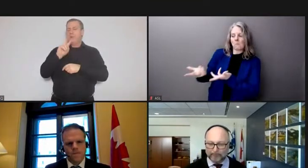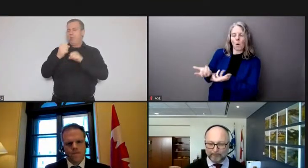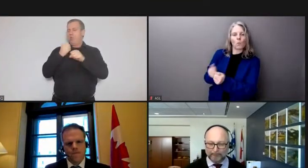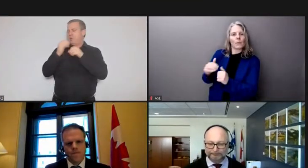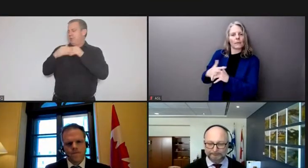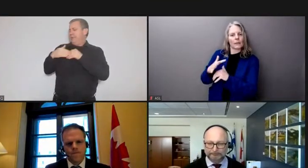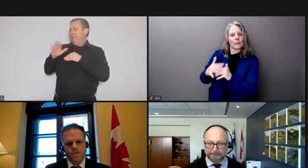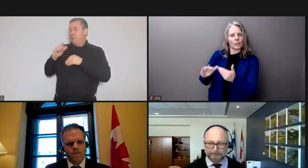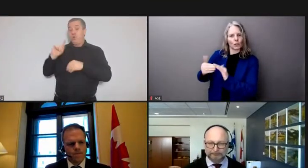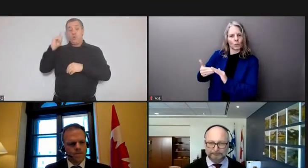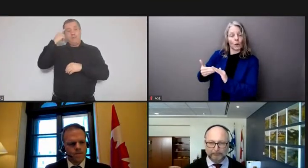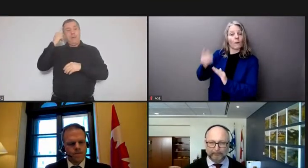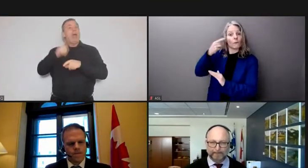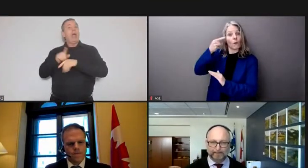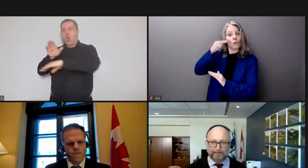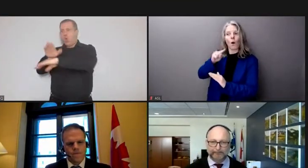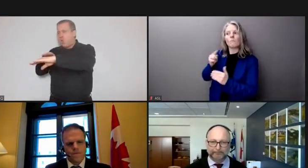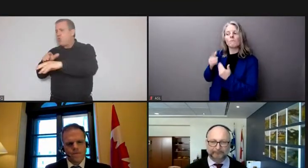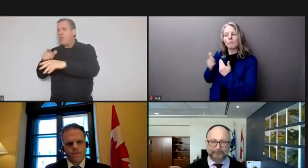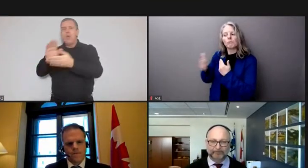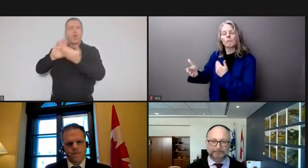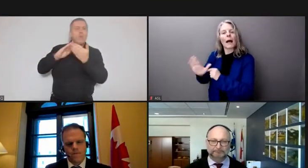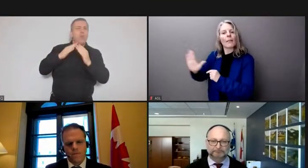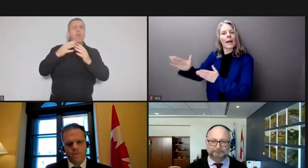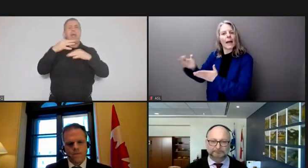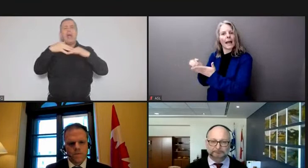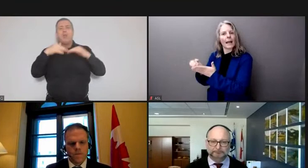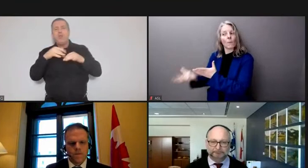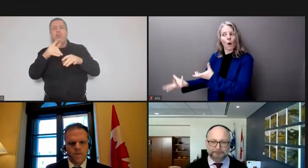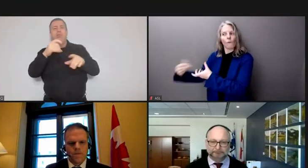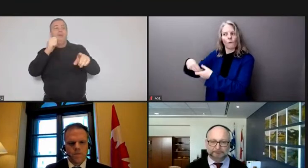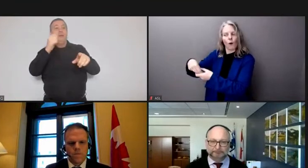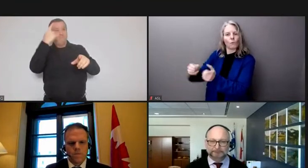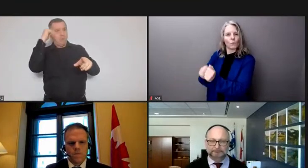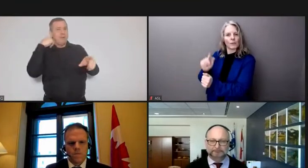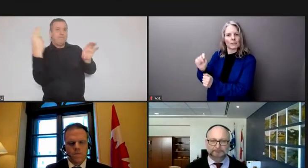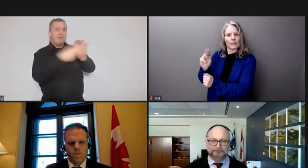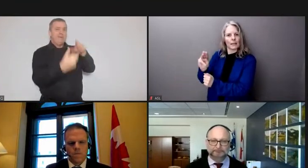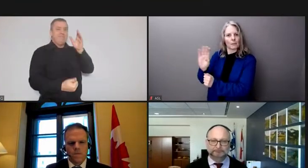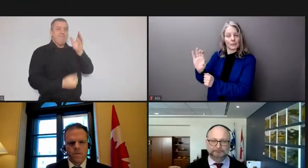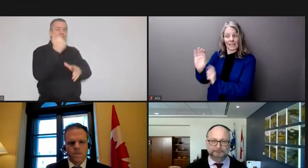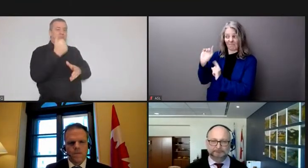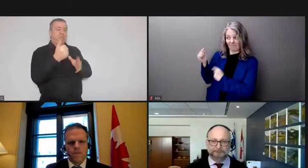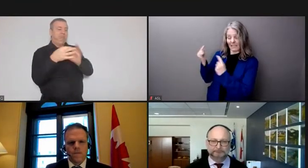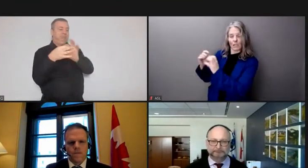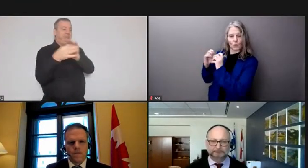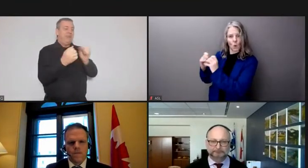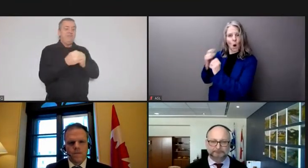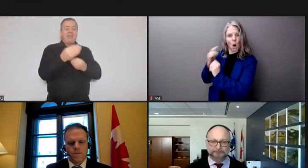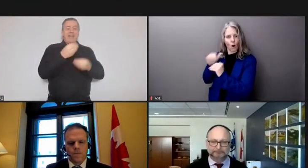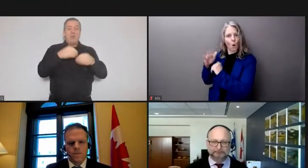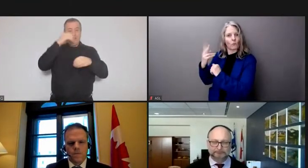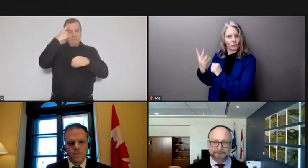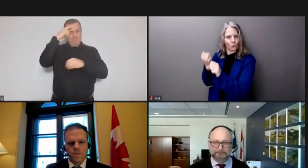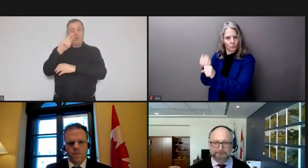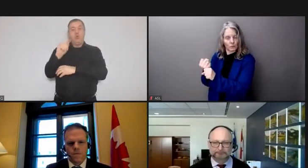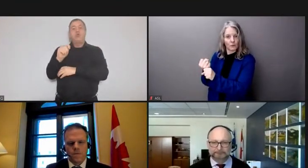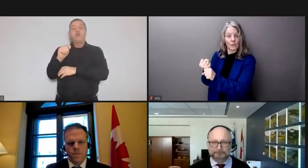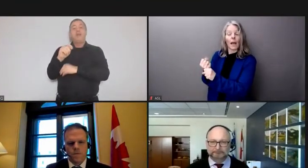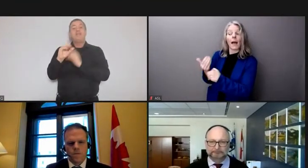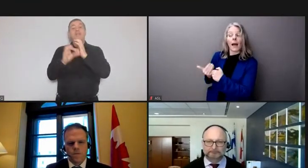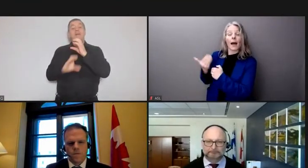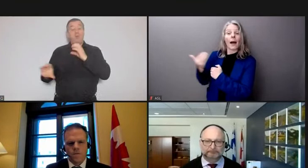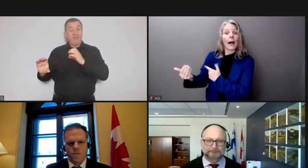on further economic participation in trans mountain for more than two years and we will announce the next step toward